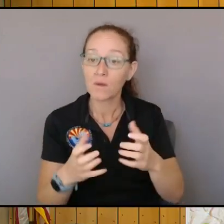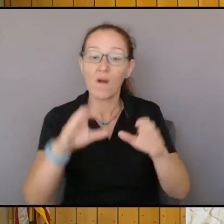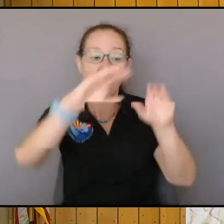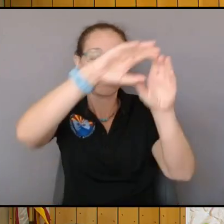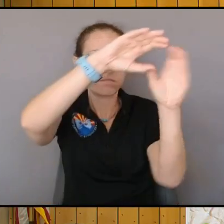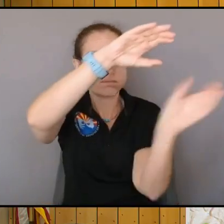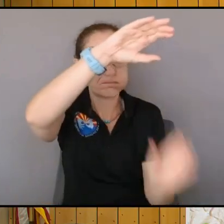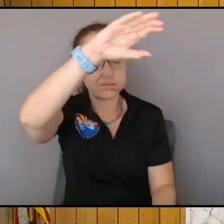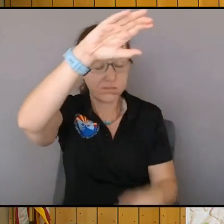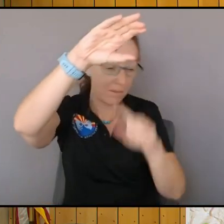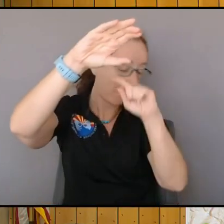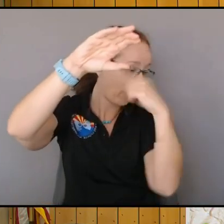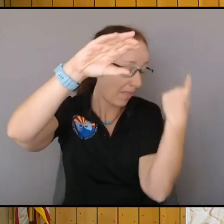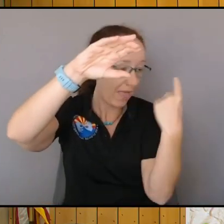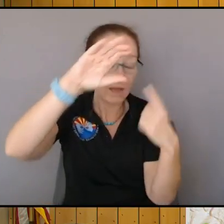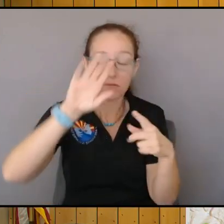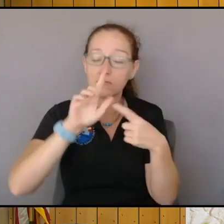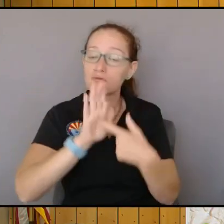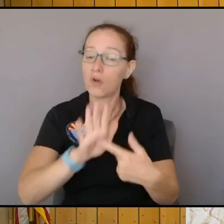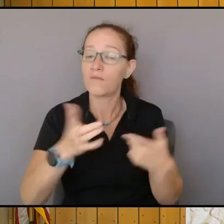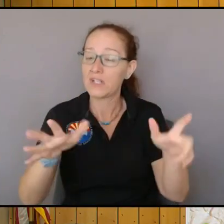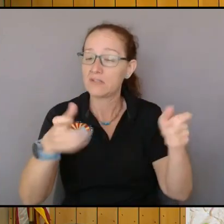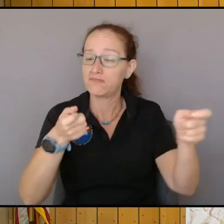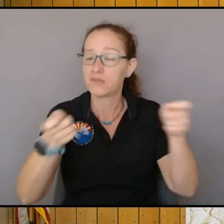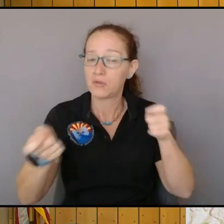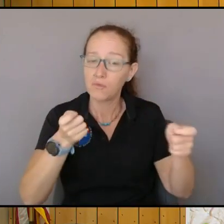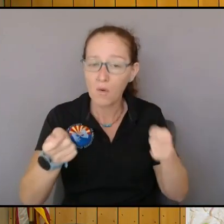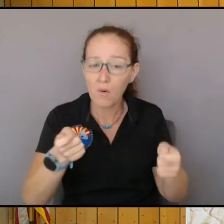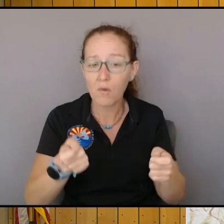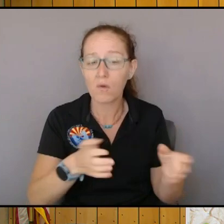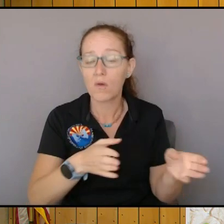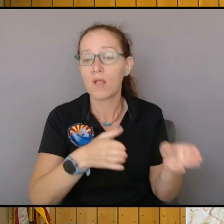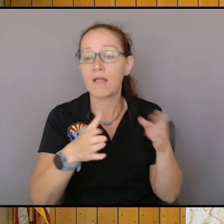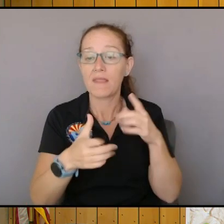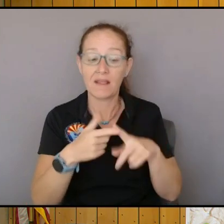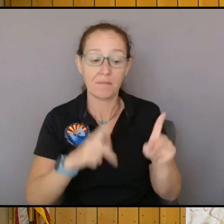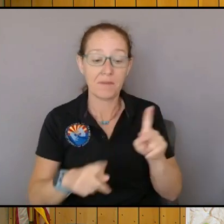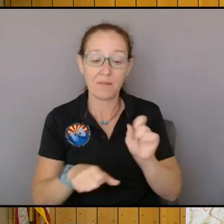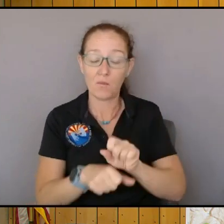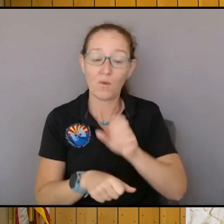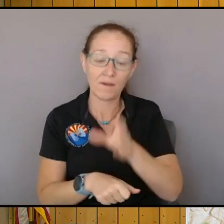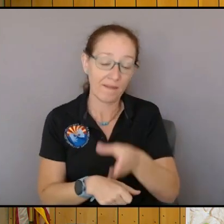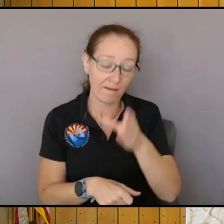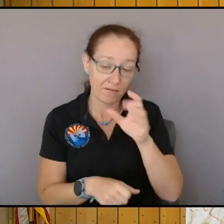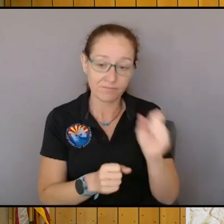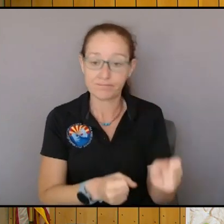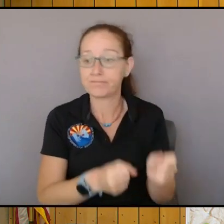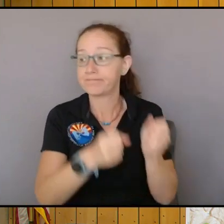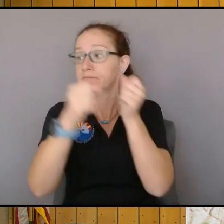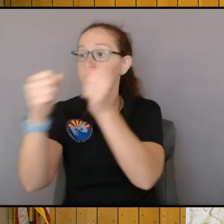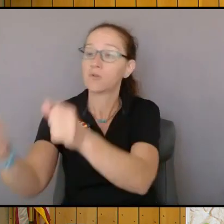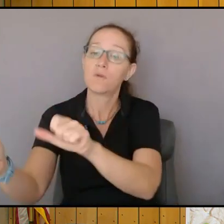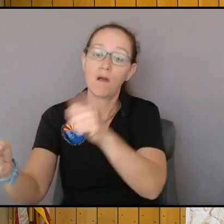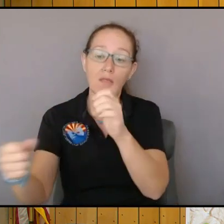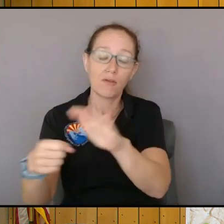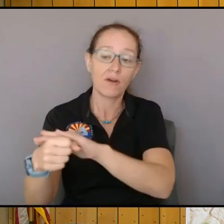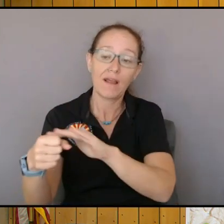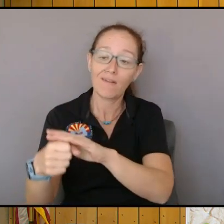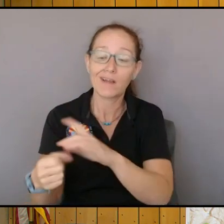to show that it's controlled and then and then move the resources that are in the 121 corridor over to other areas where we need to commit them